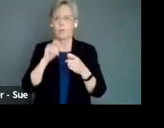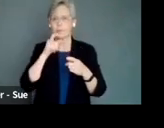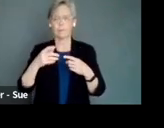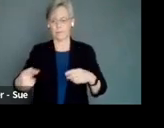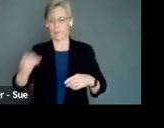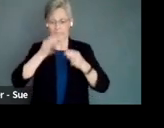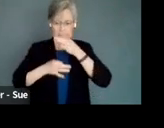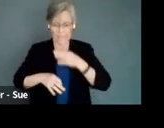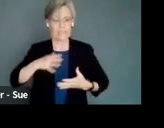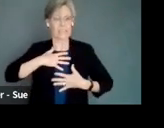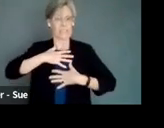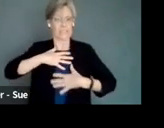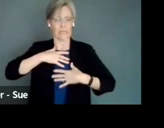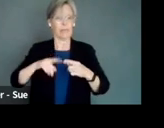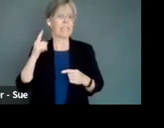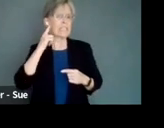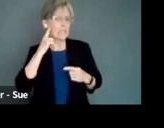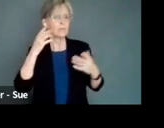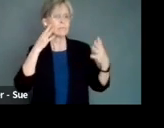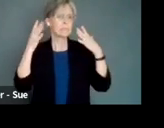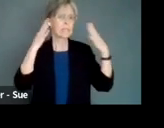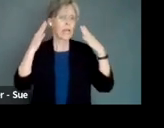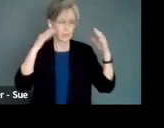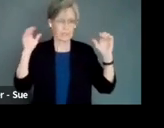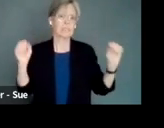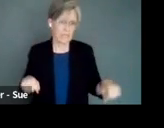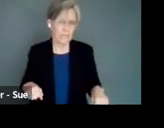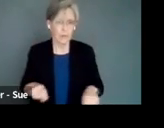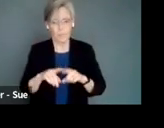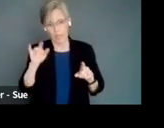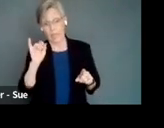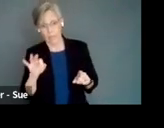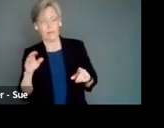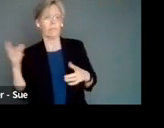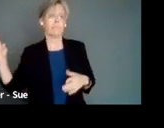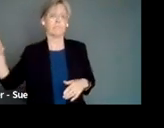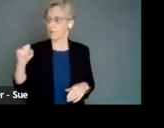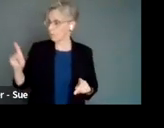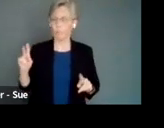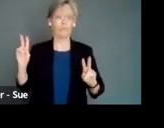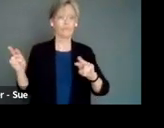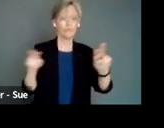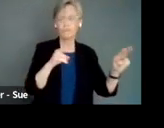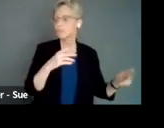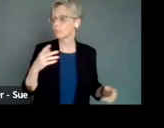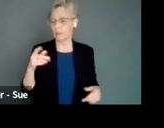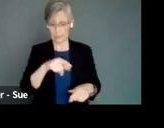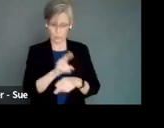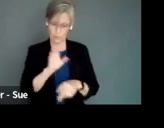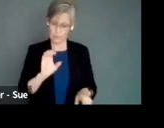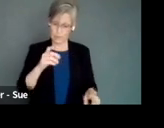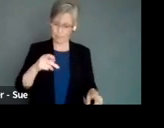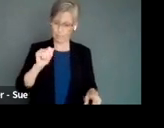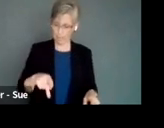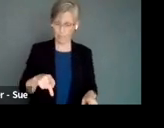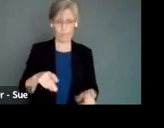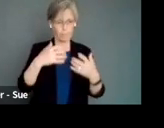respirator, but sometimes you can hear sounds happening. And, but if you are taking a person on tour that uses a CPAP machine, you have a legal and